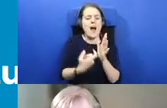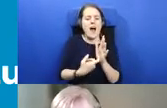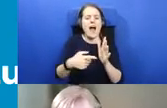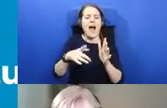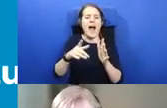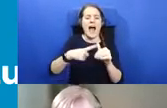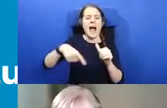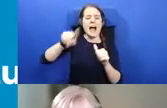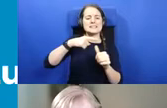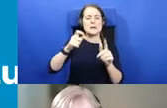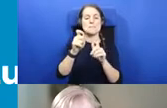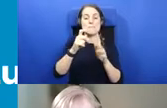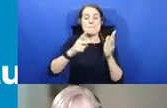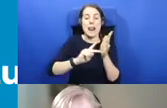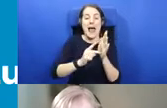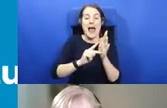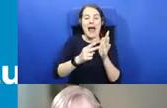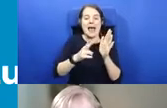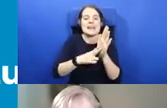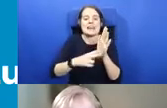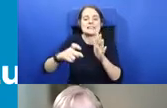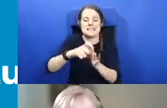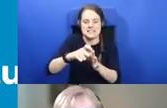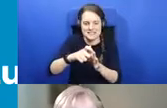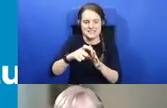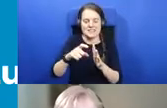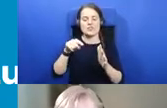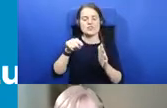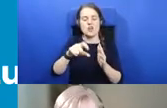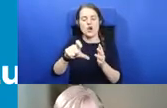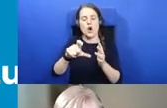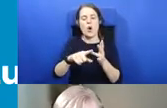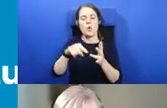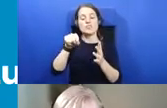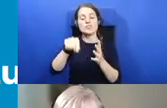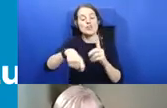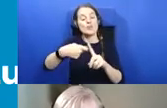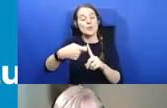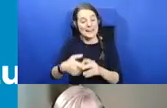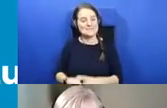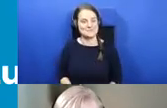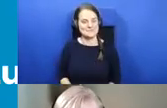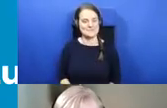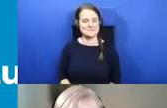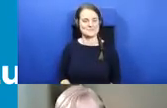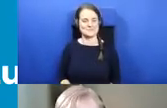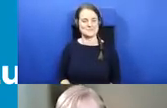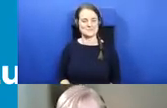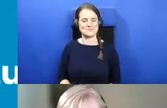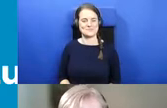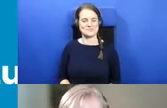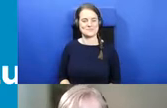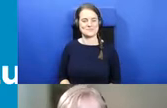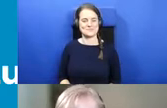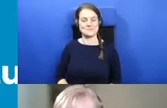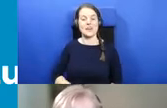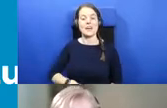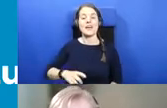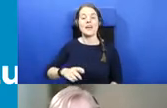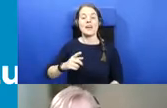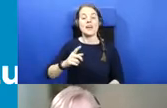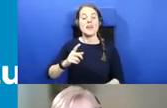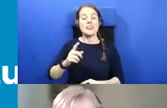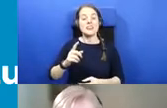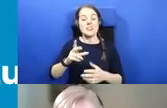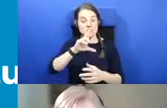.uk. And the chat function will be available